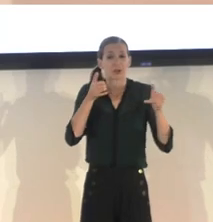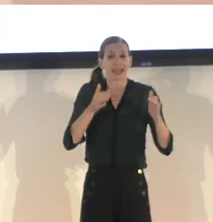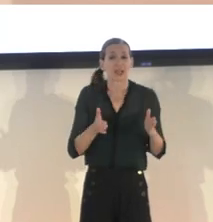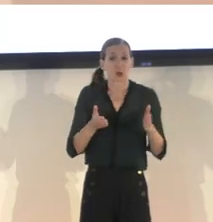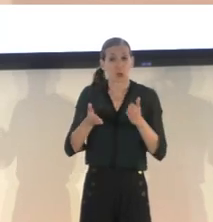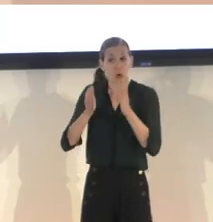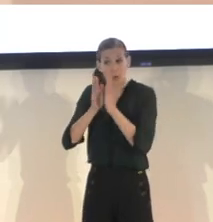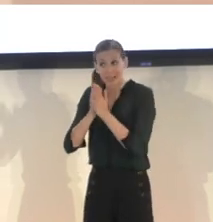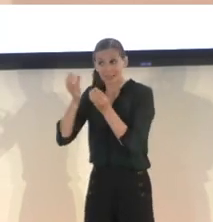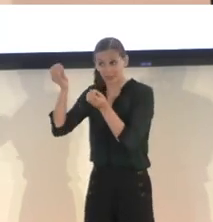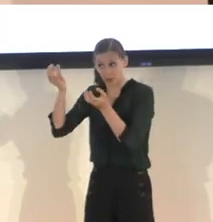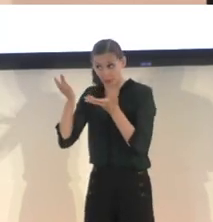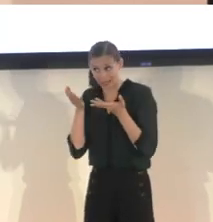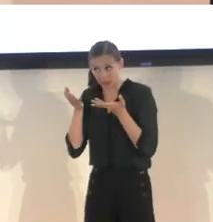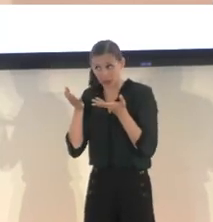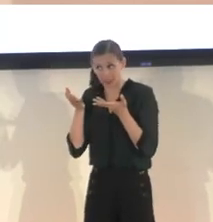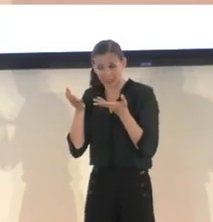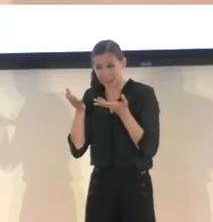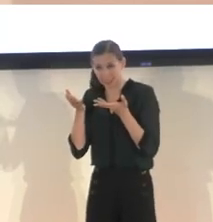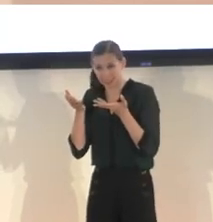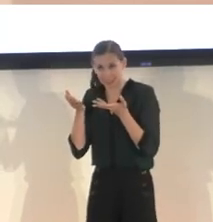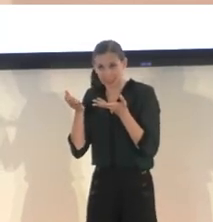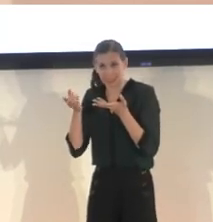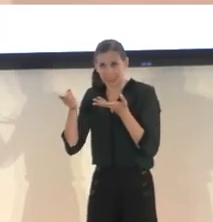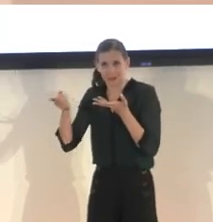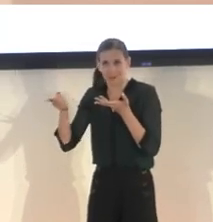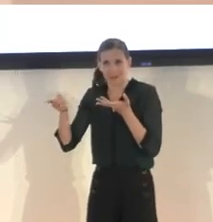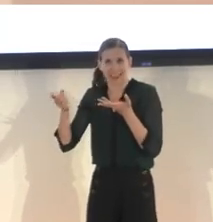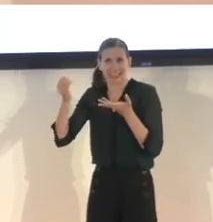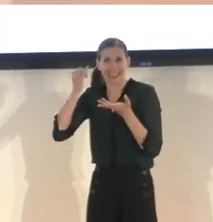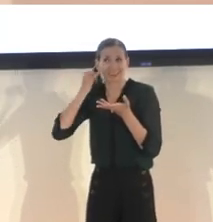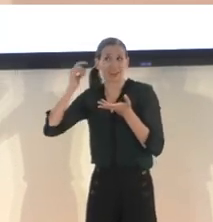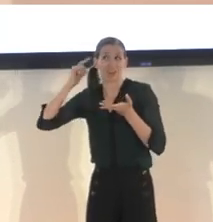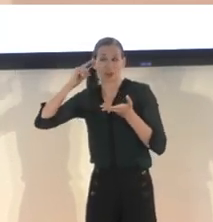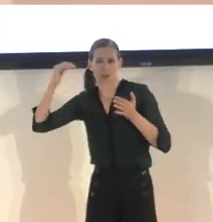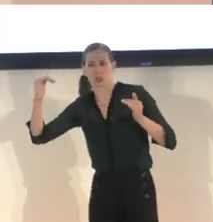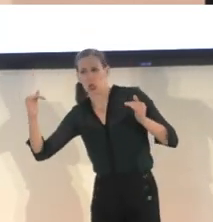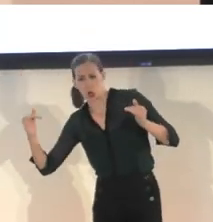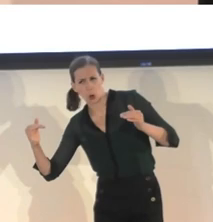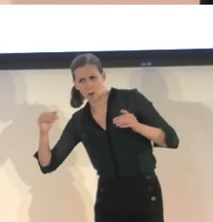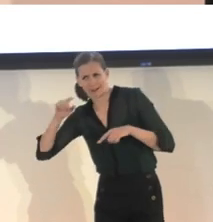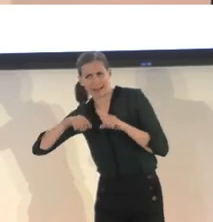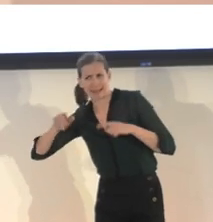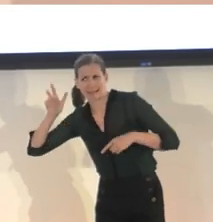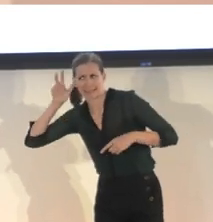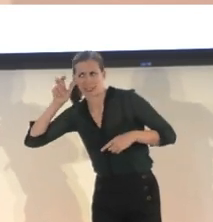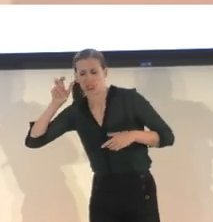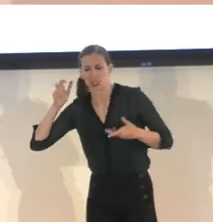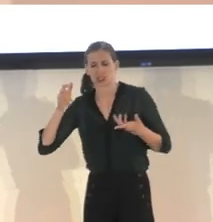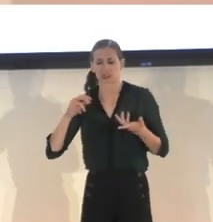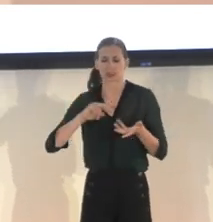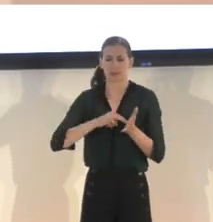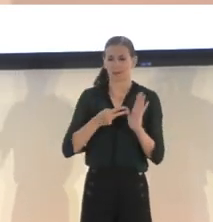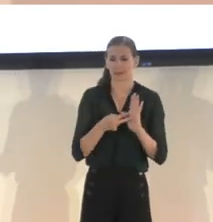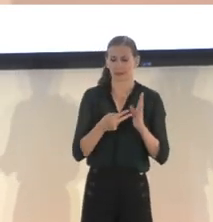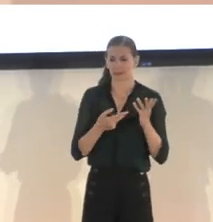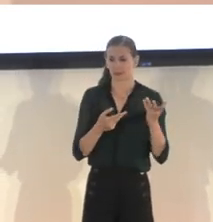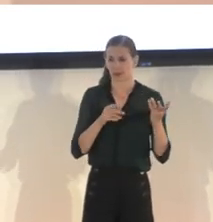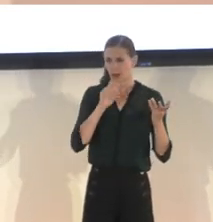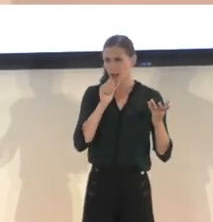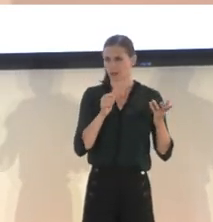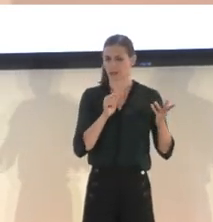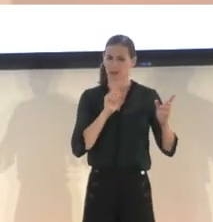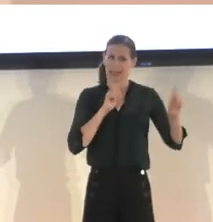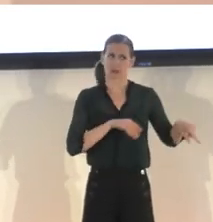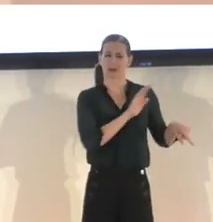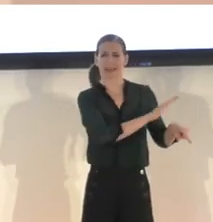didn't respect their choice to ask that. So it's very important that we were ducking that audio there.